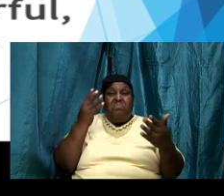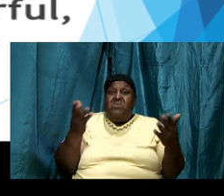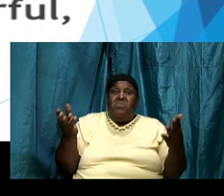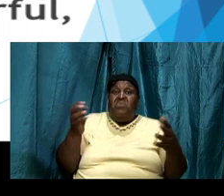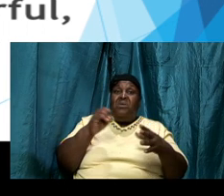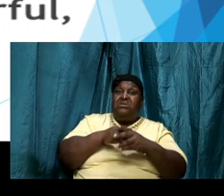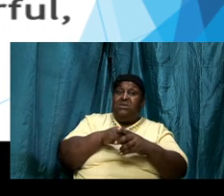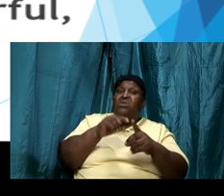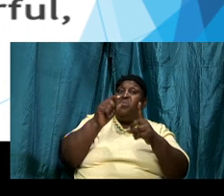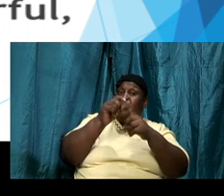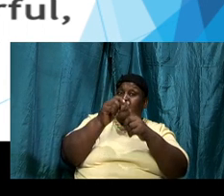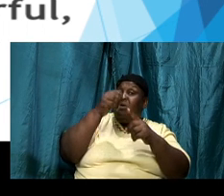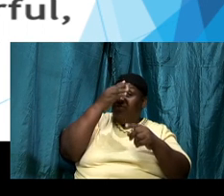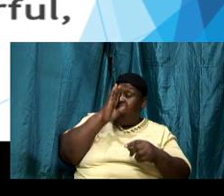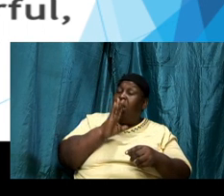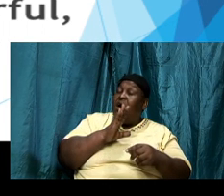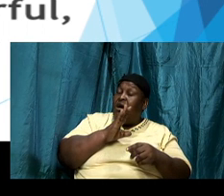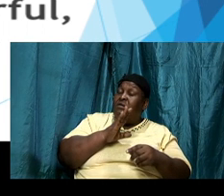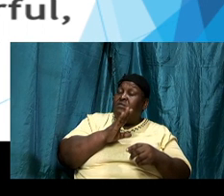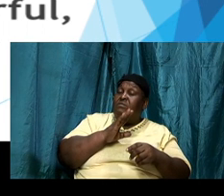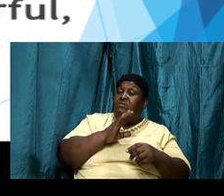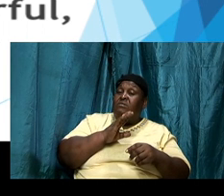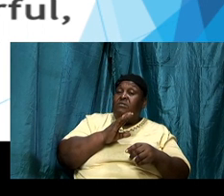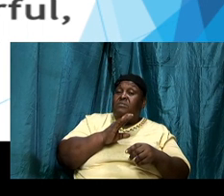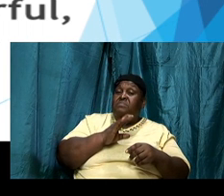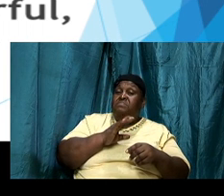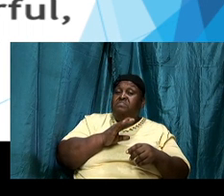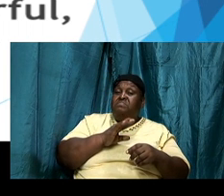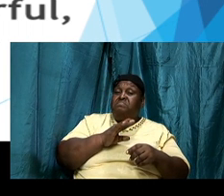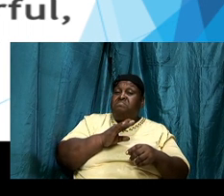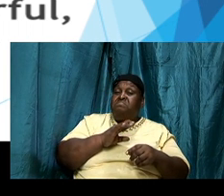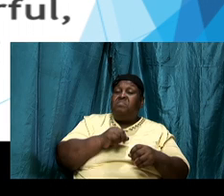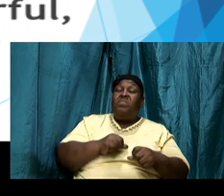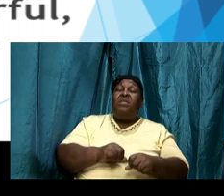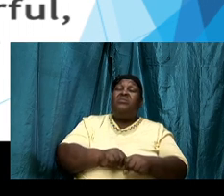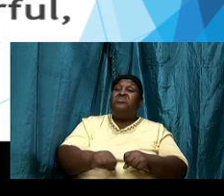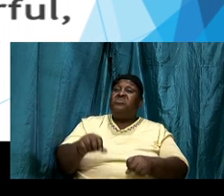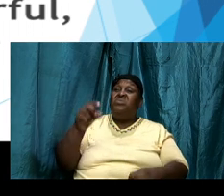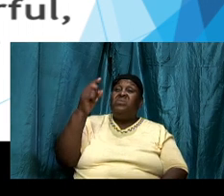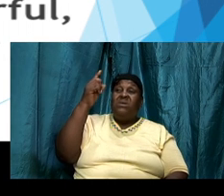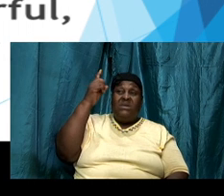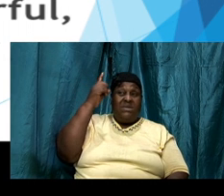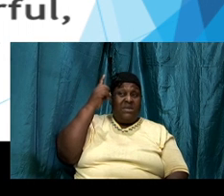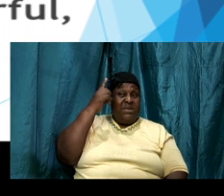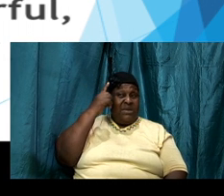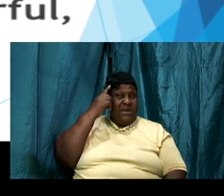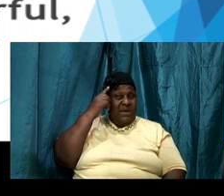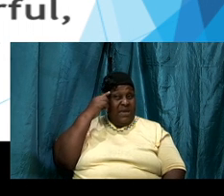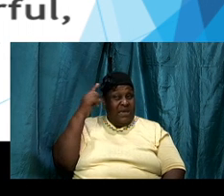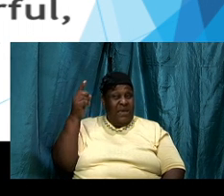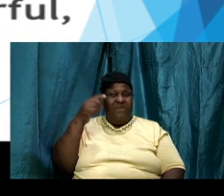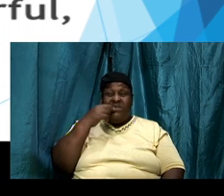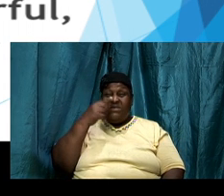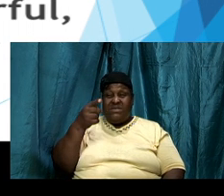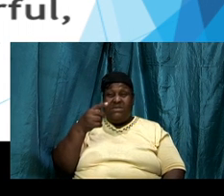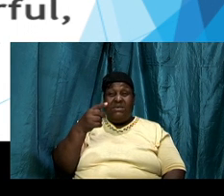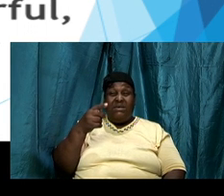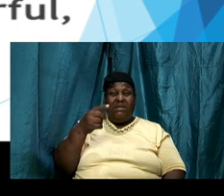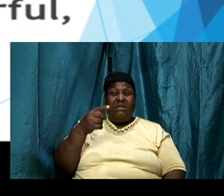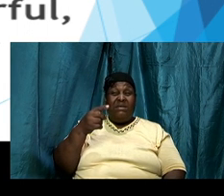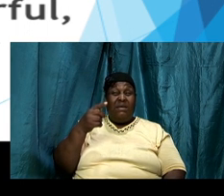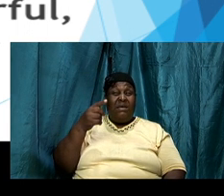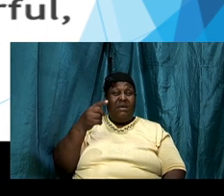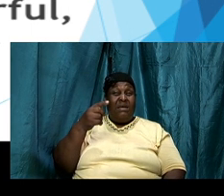so David said I will meditate on your words I will meditate